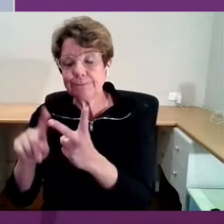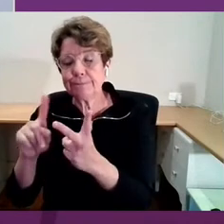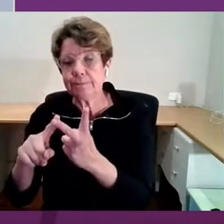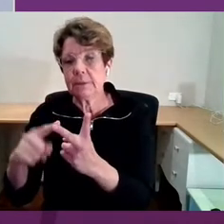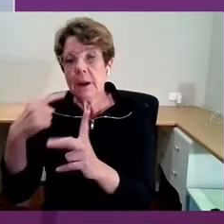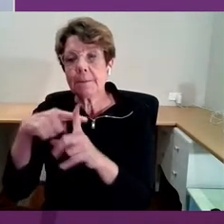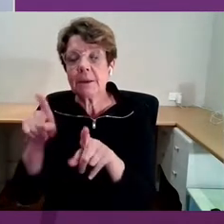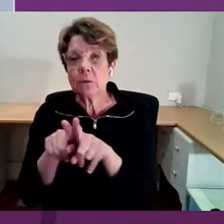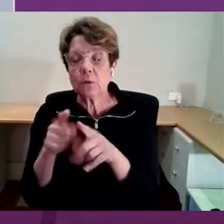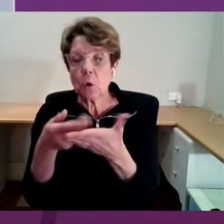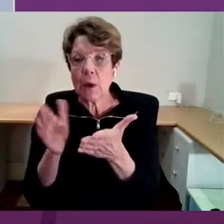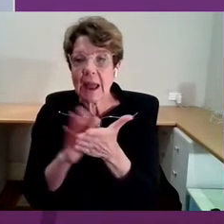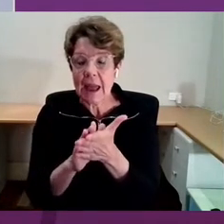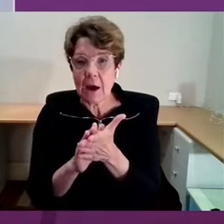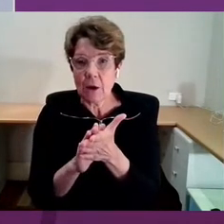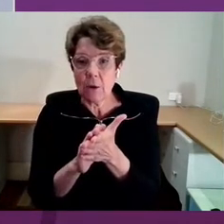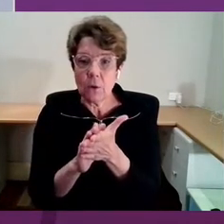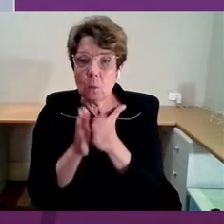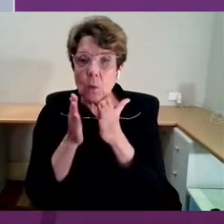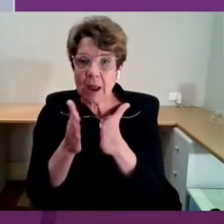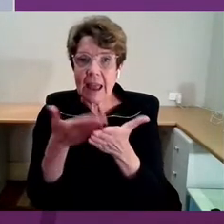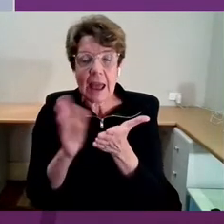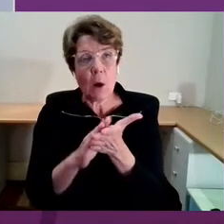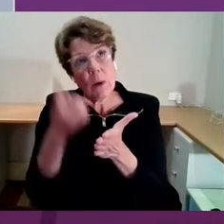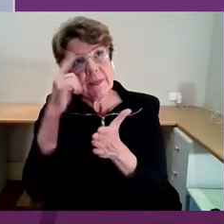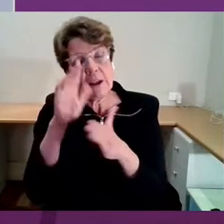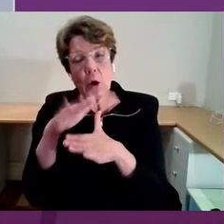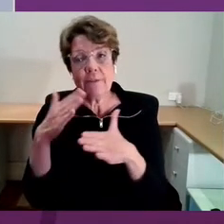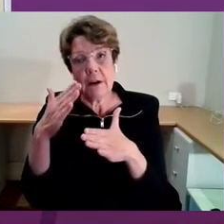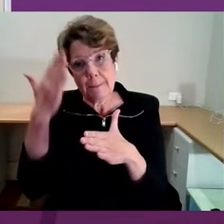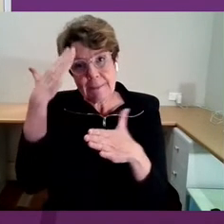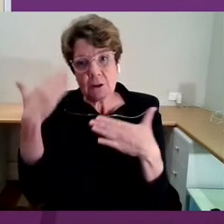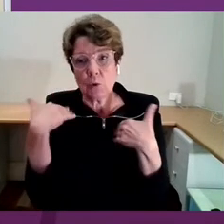the way that we think about mental health is just a health problem.